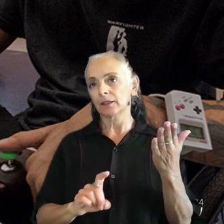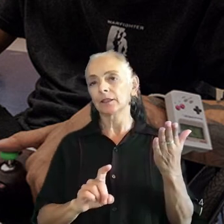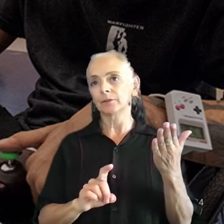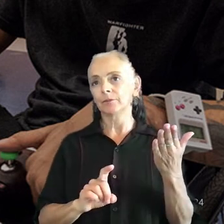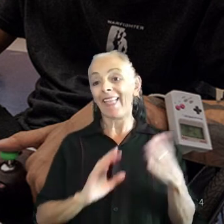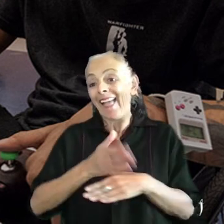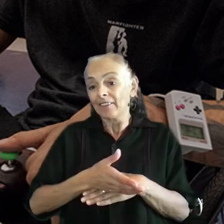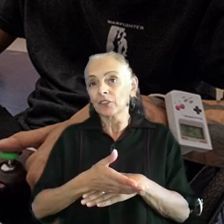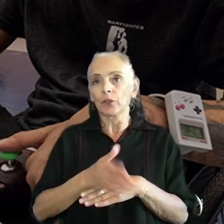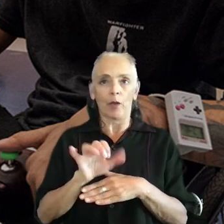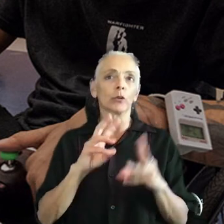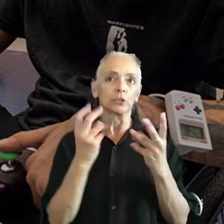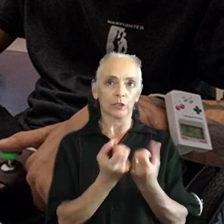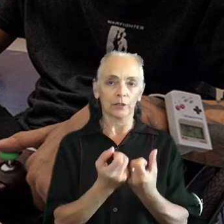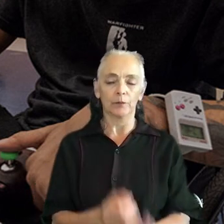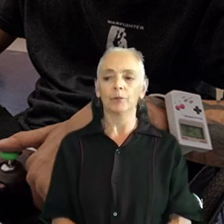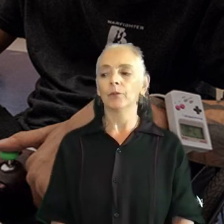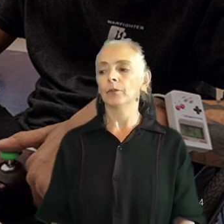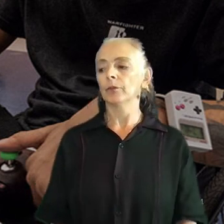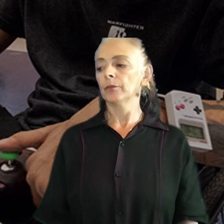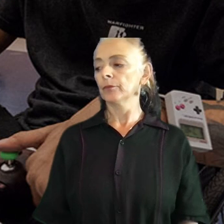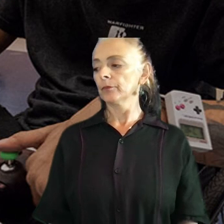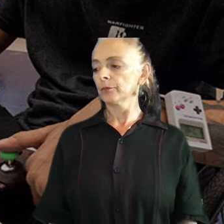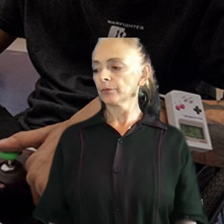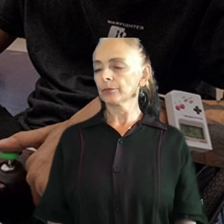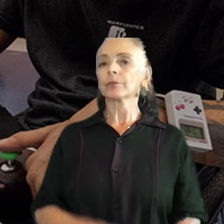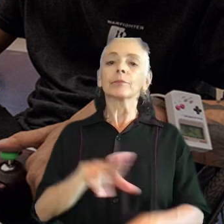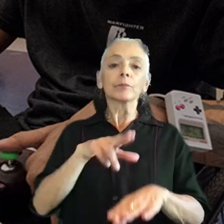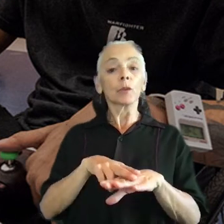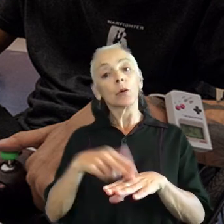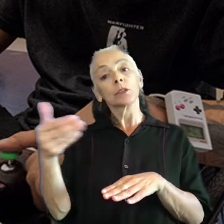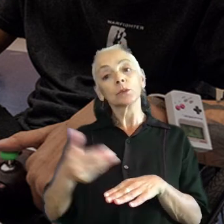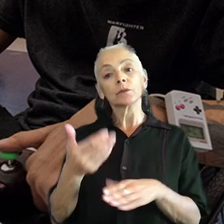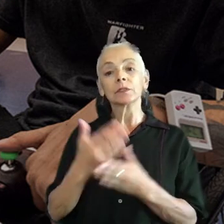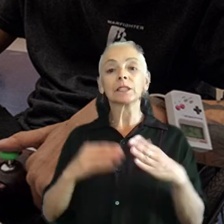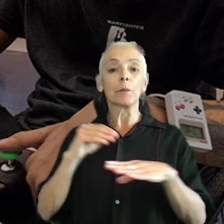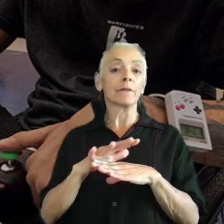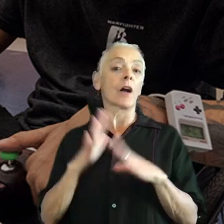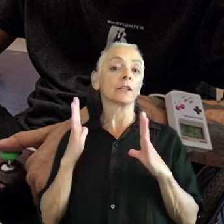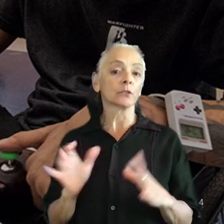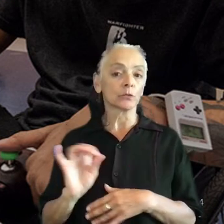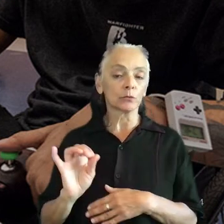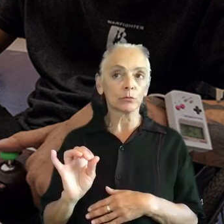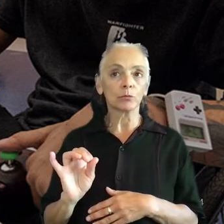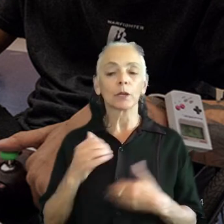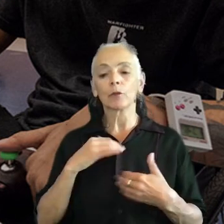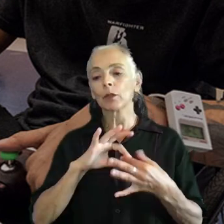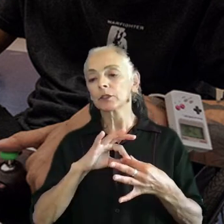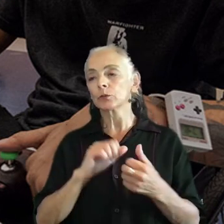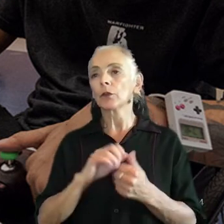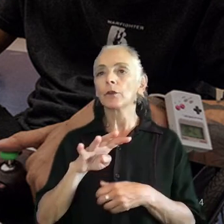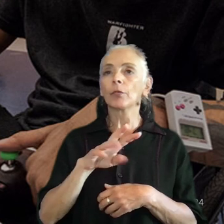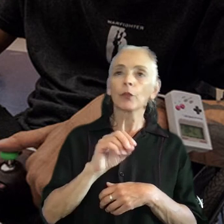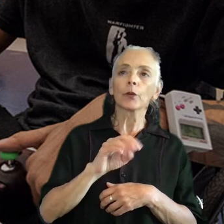design workshop. We, of course, invite some advisors. So we've created relationships with 30 to 40 game accessibility